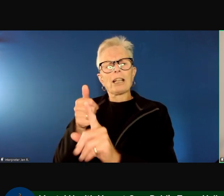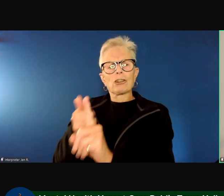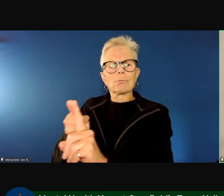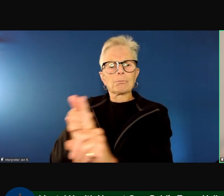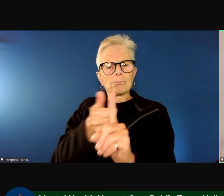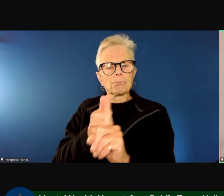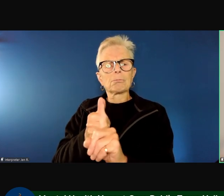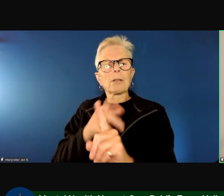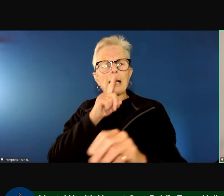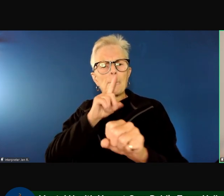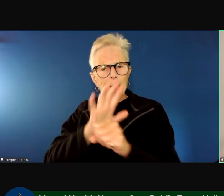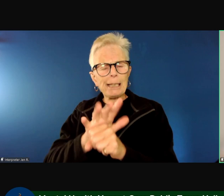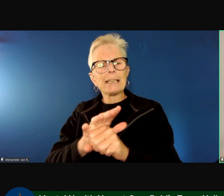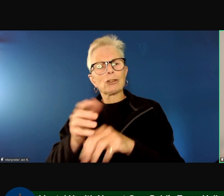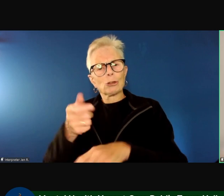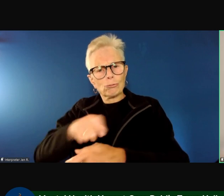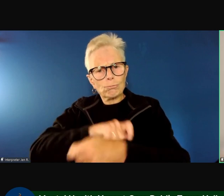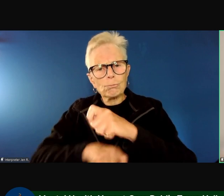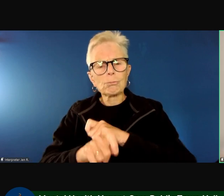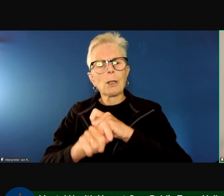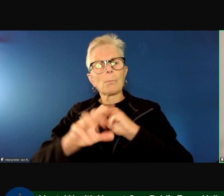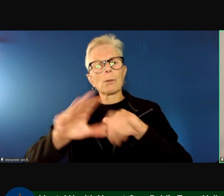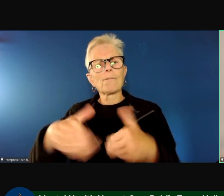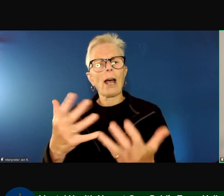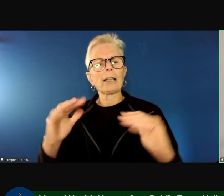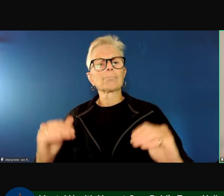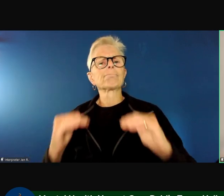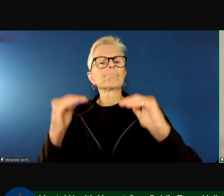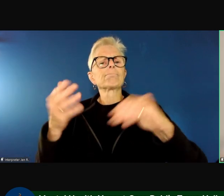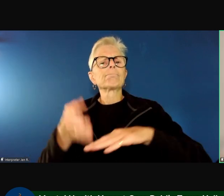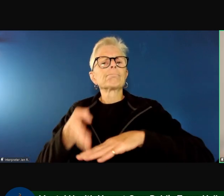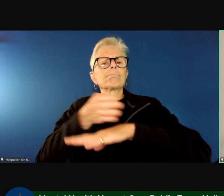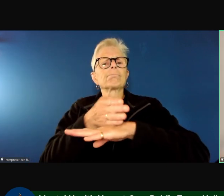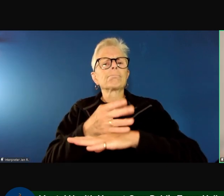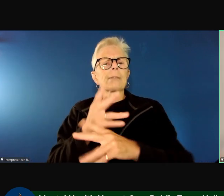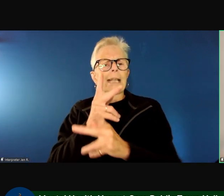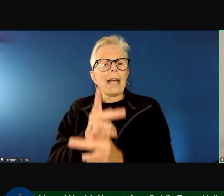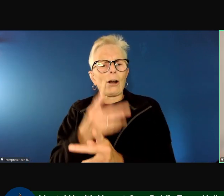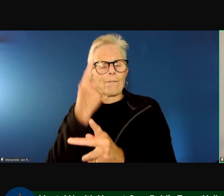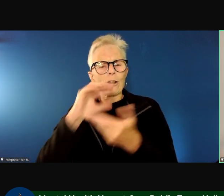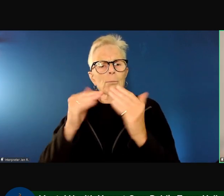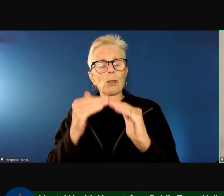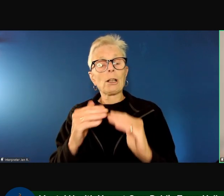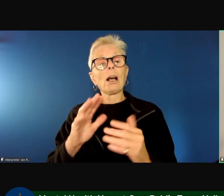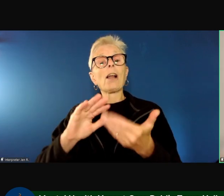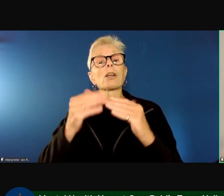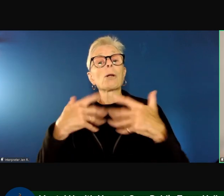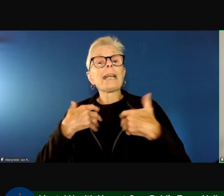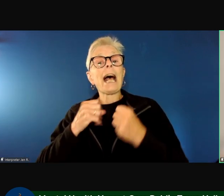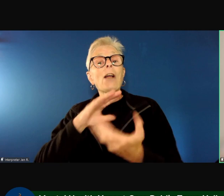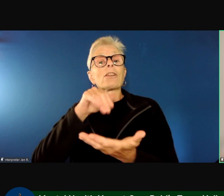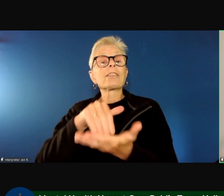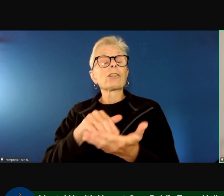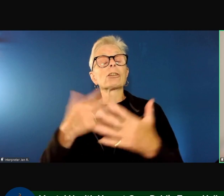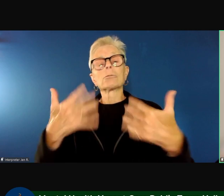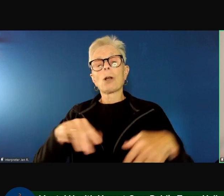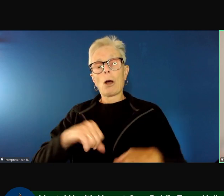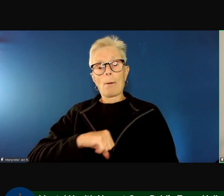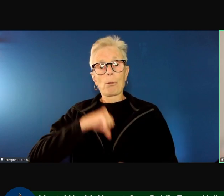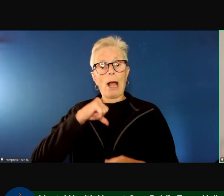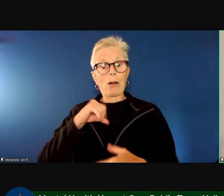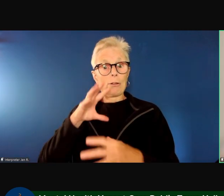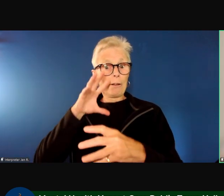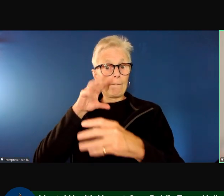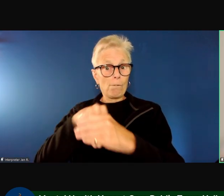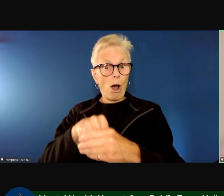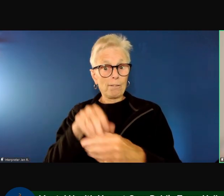providing this level of care for our community. So the community health centers is truly very proud to be a part of